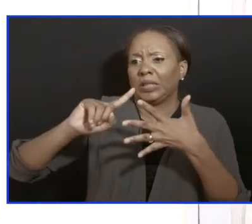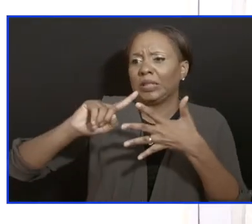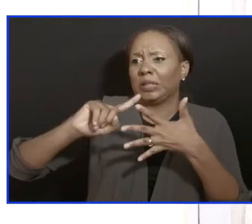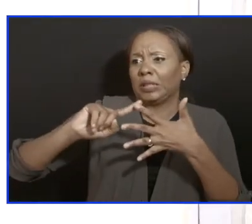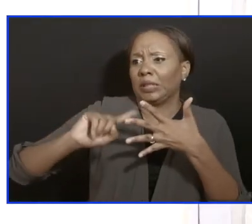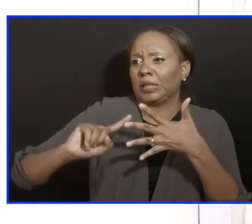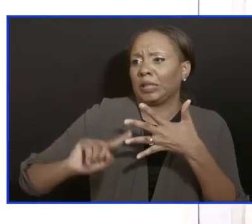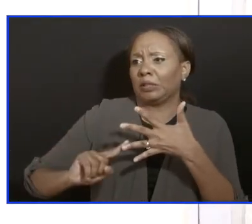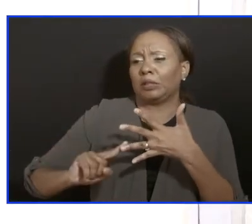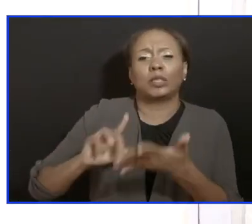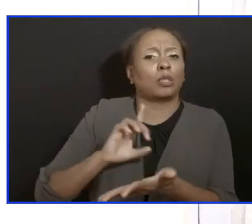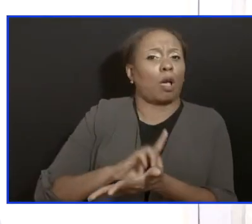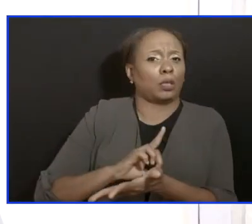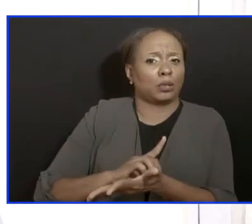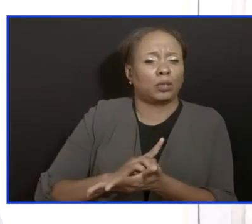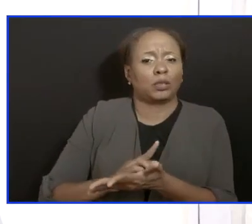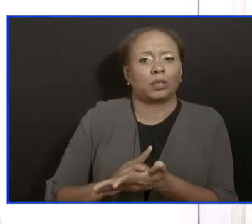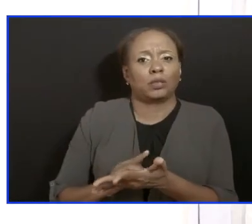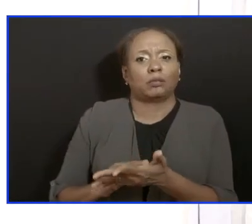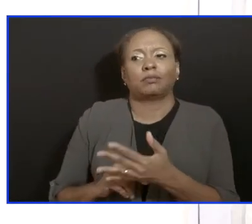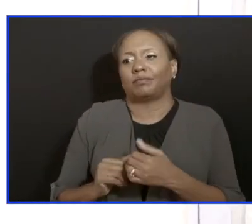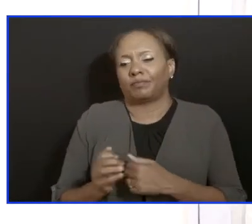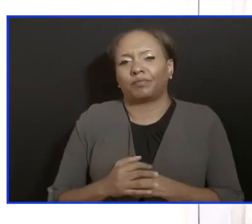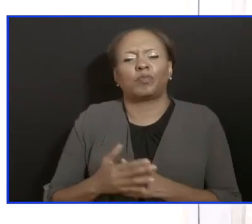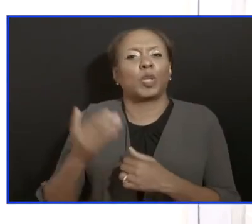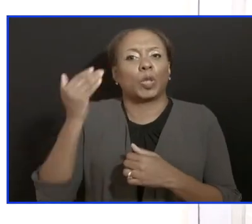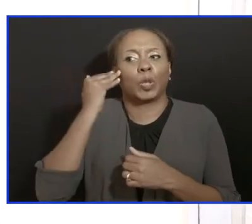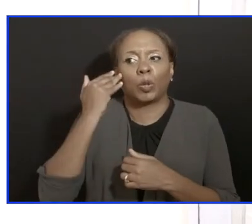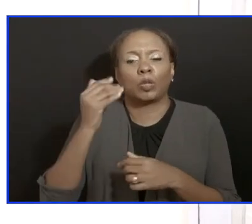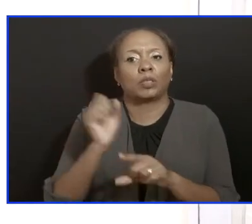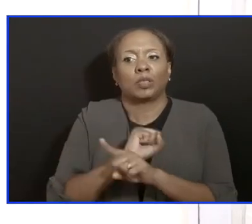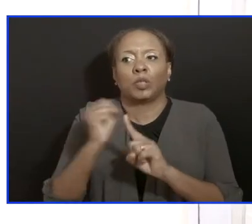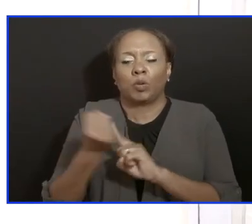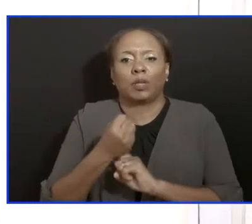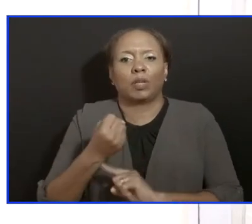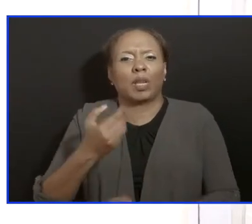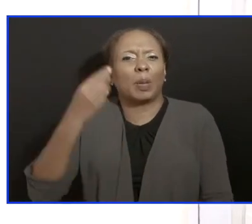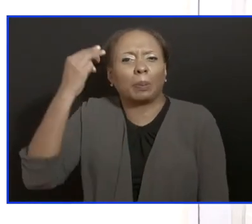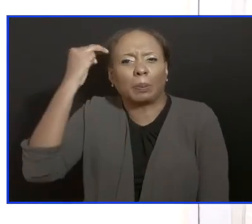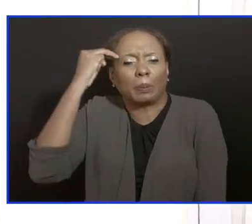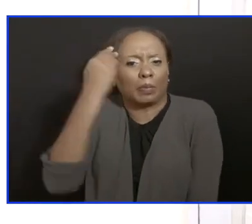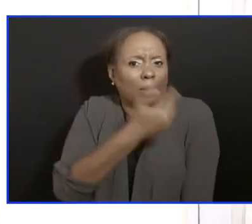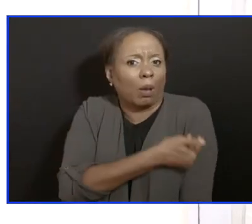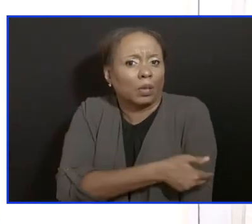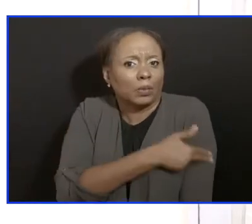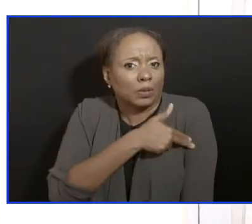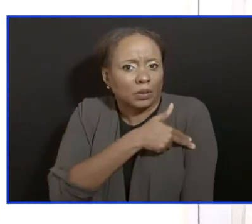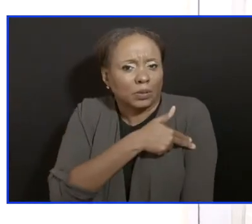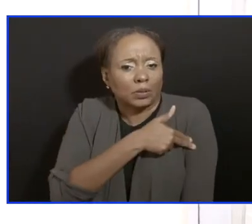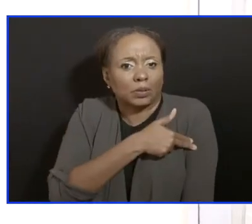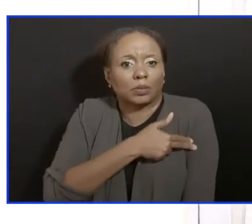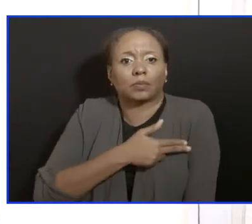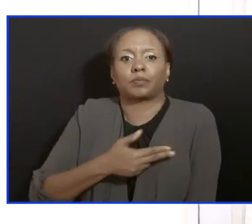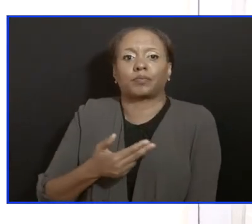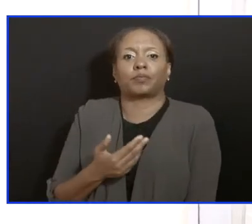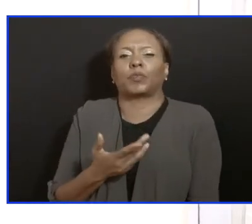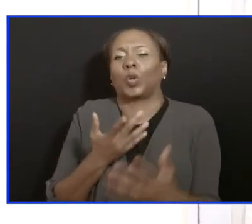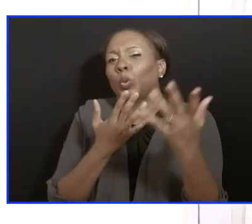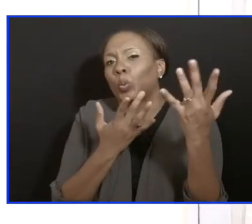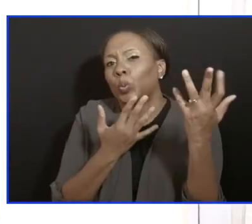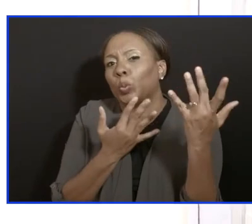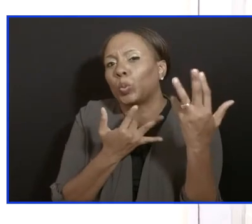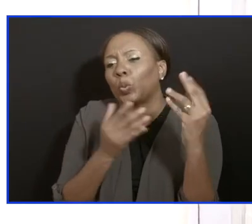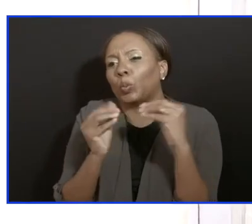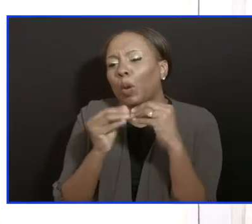learned that we have a situation at the psychiatric hospital. And the truth is that we are waiting to get more details,